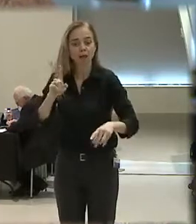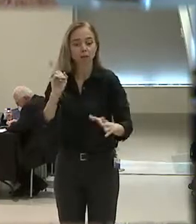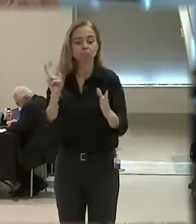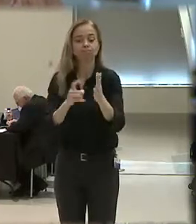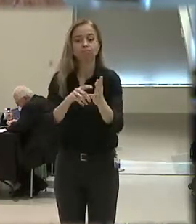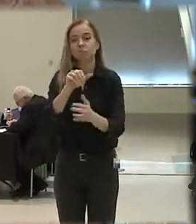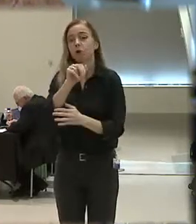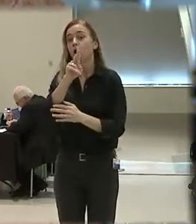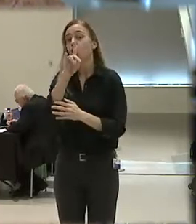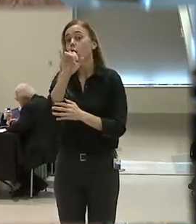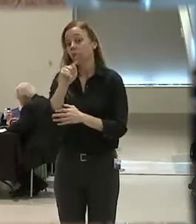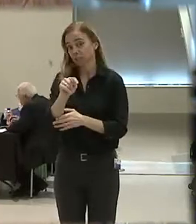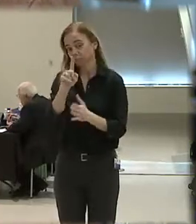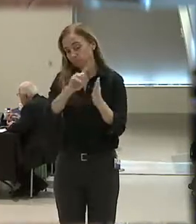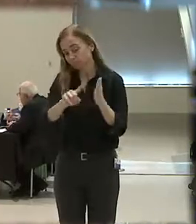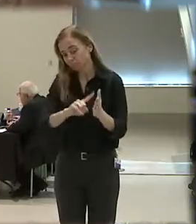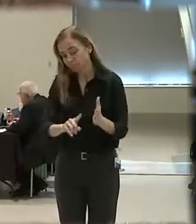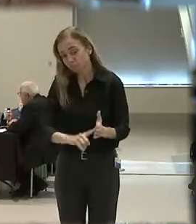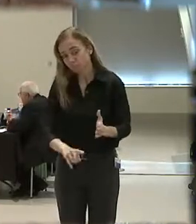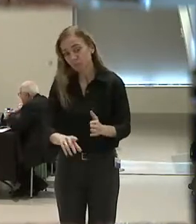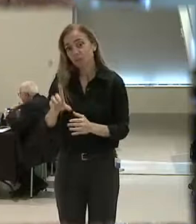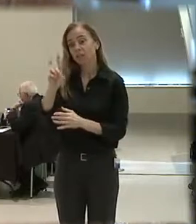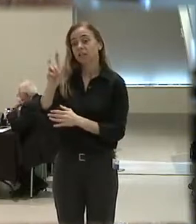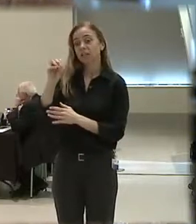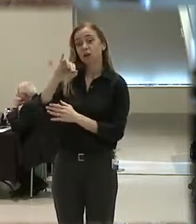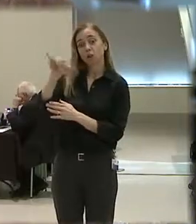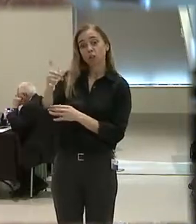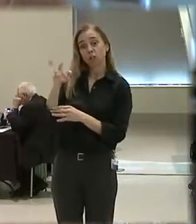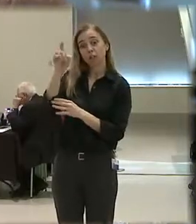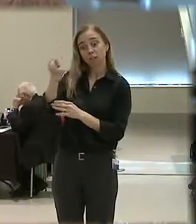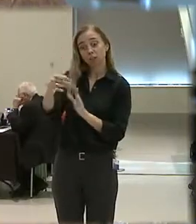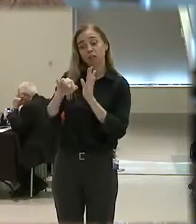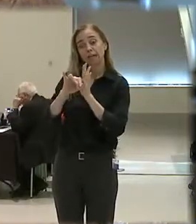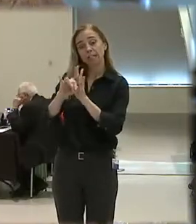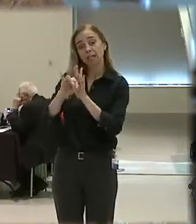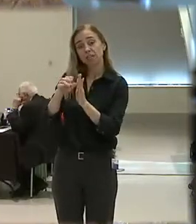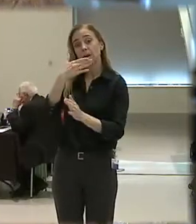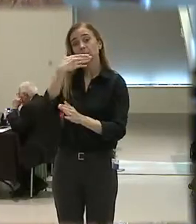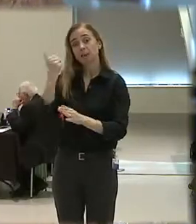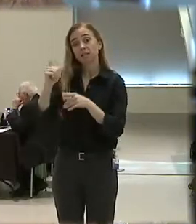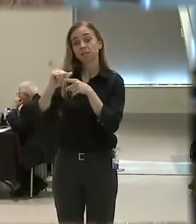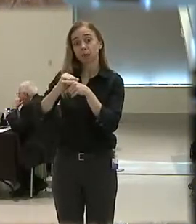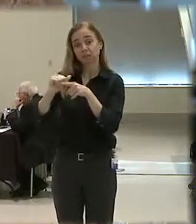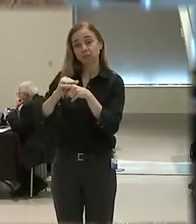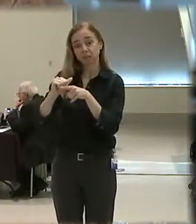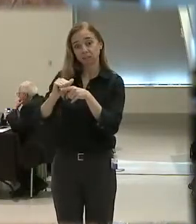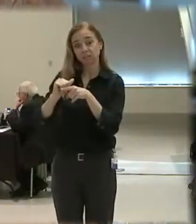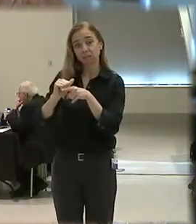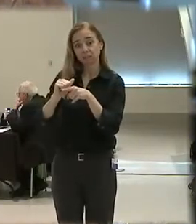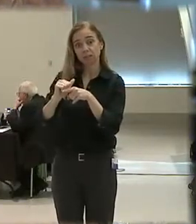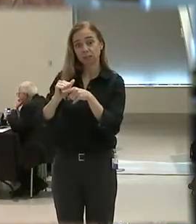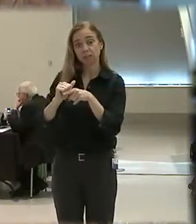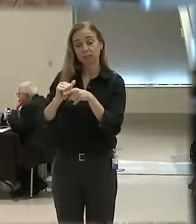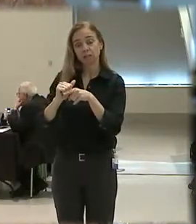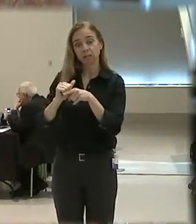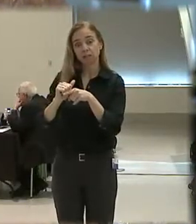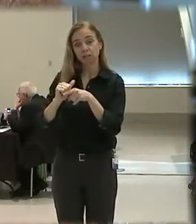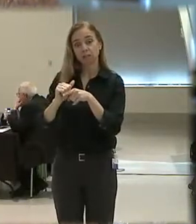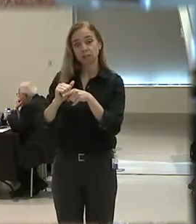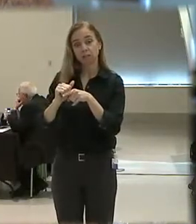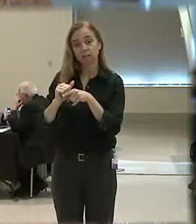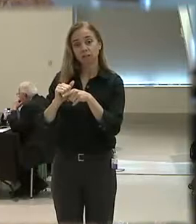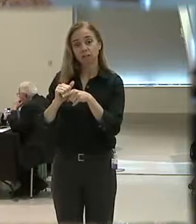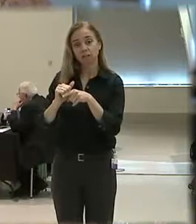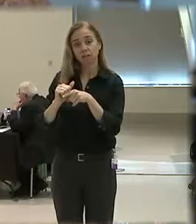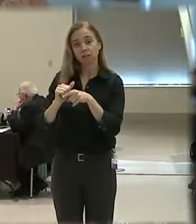second thing that I would suggest is the DOJ should identify best practices, both best practices that